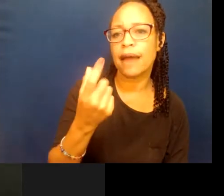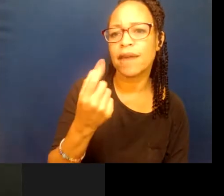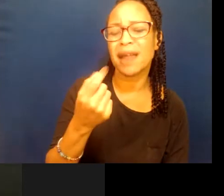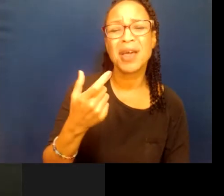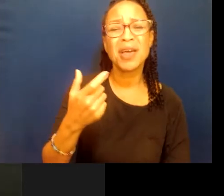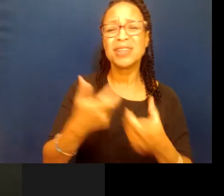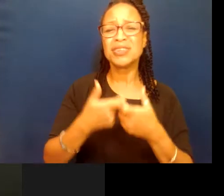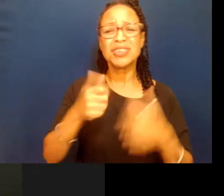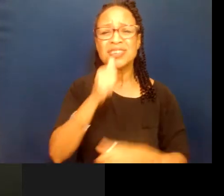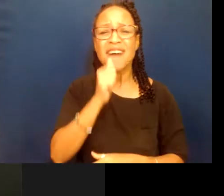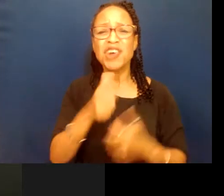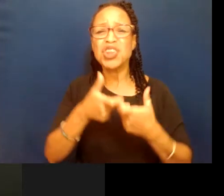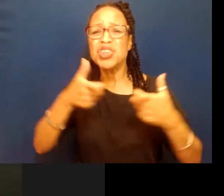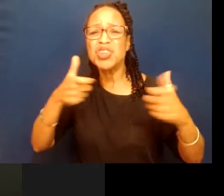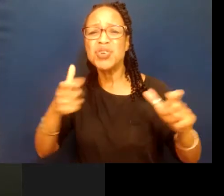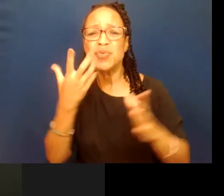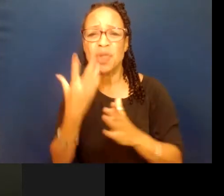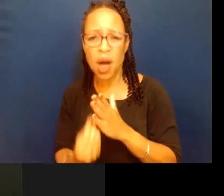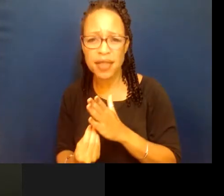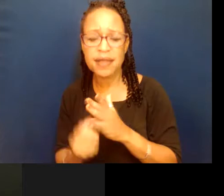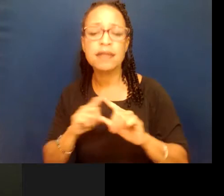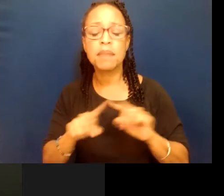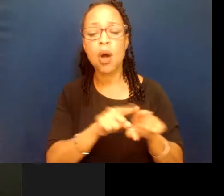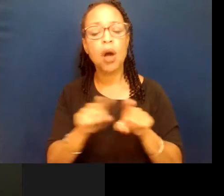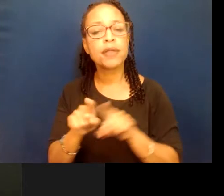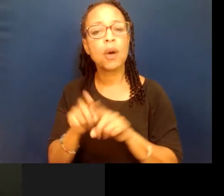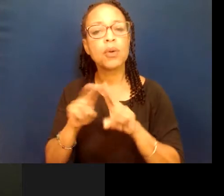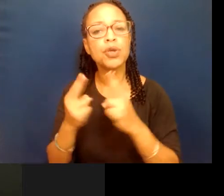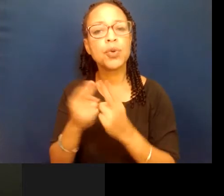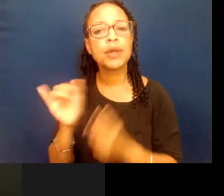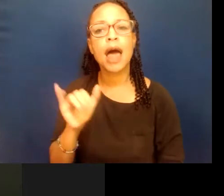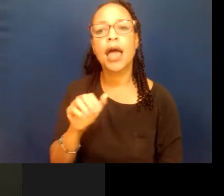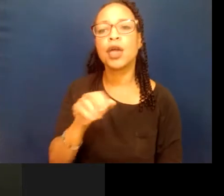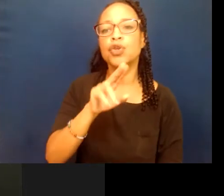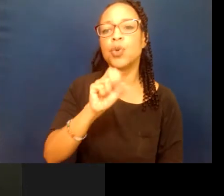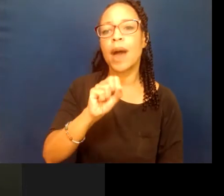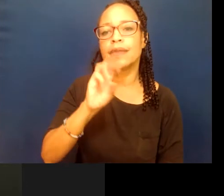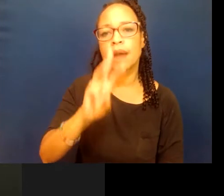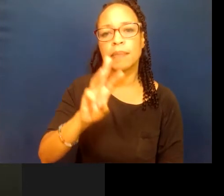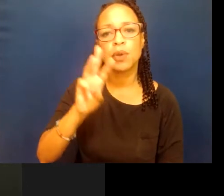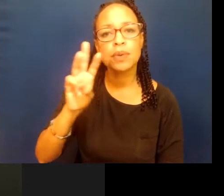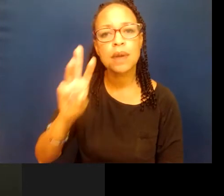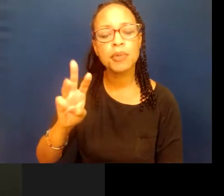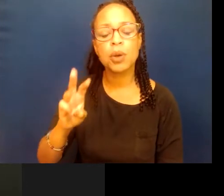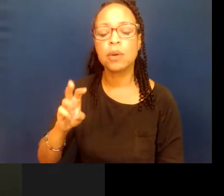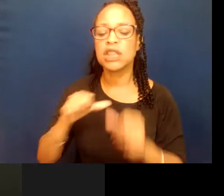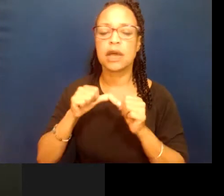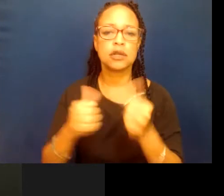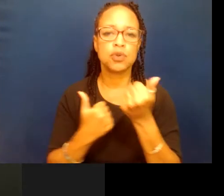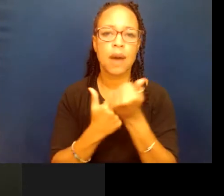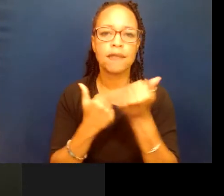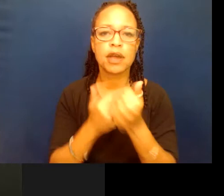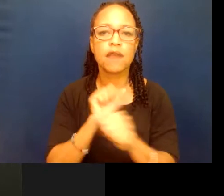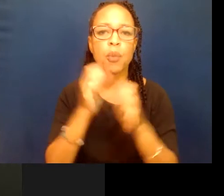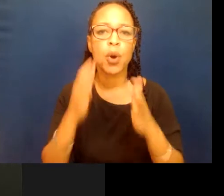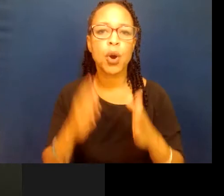losses as a result of the hospitality industry, but also unions like USWW, who continued to advocate for workers not only